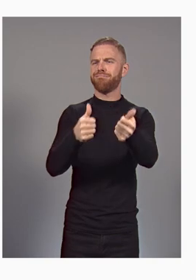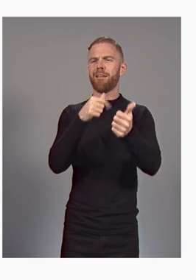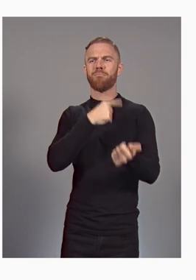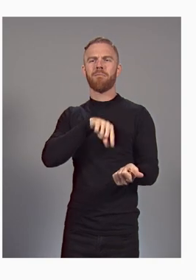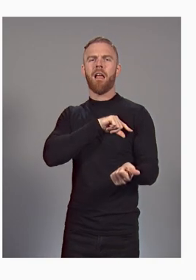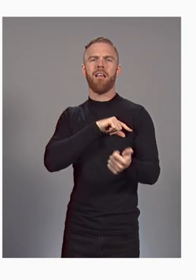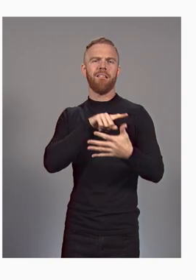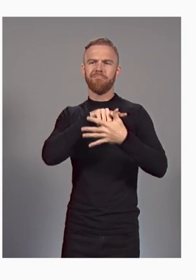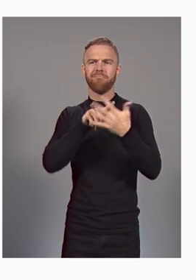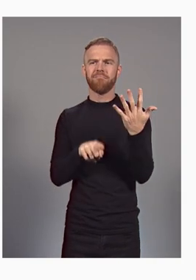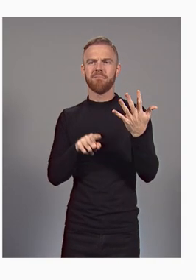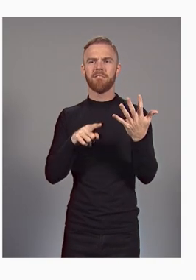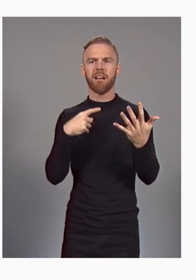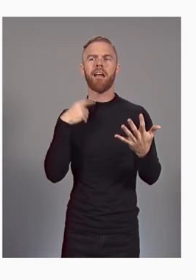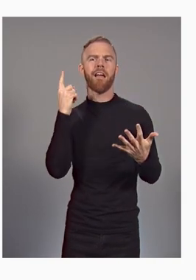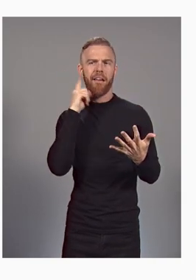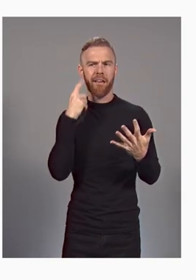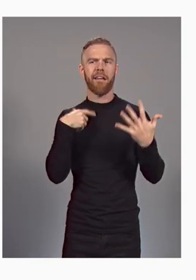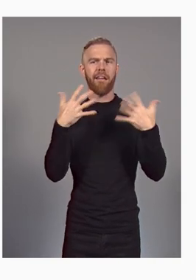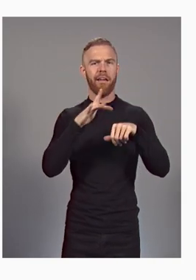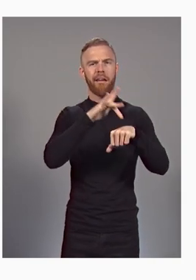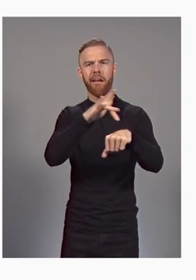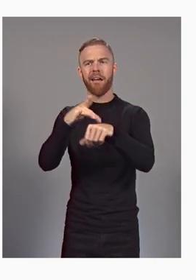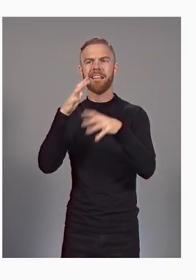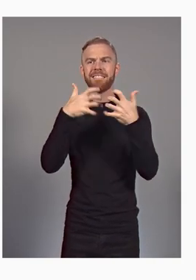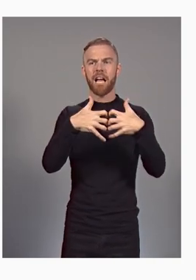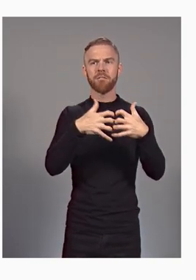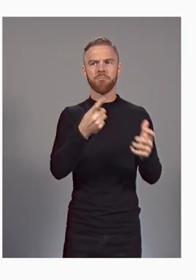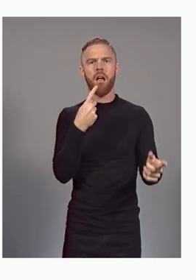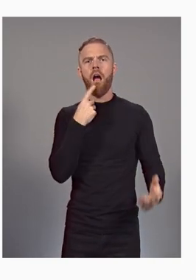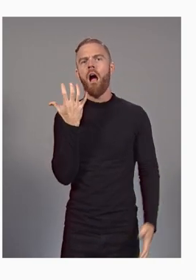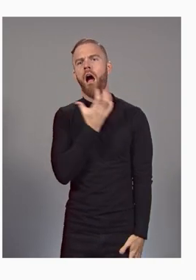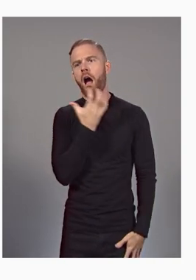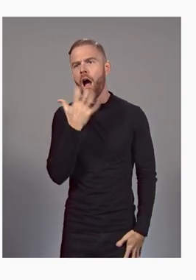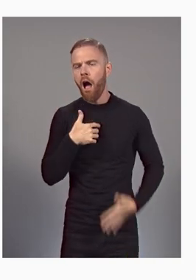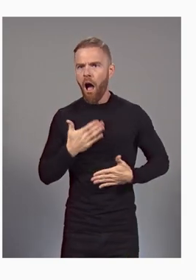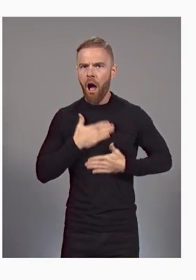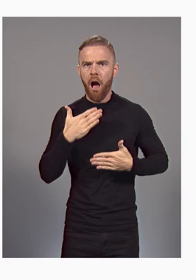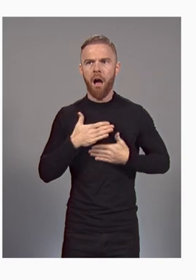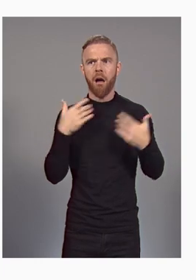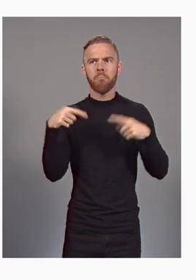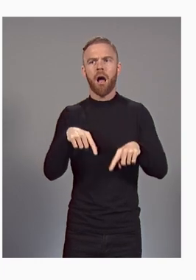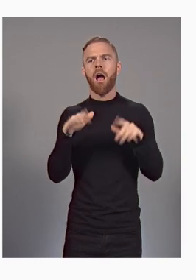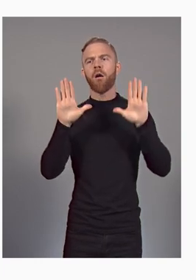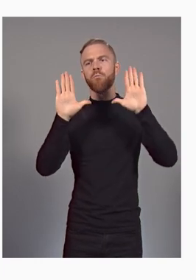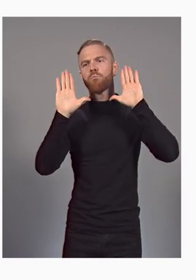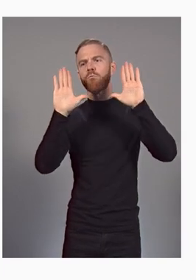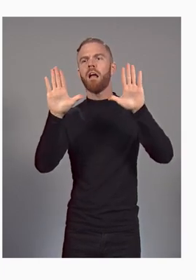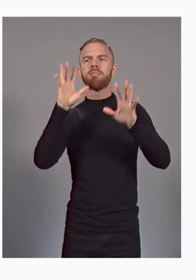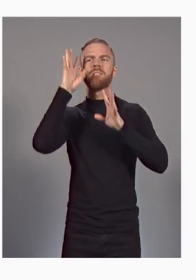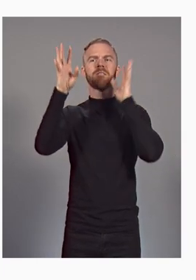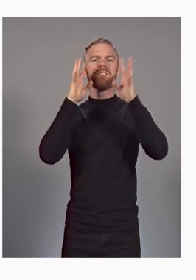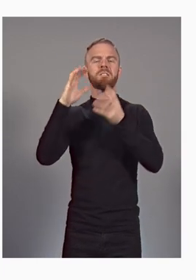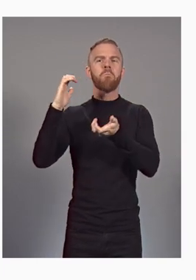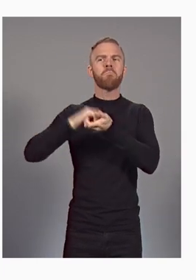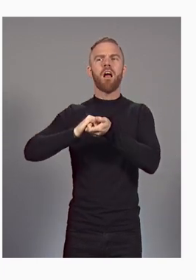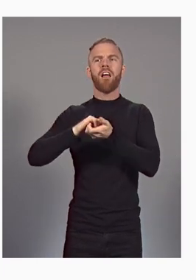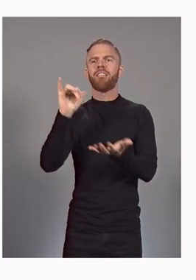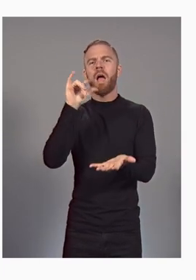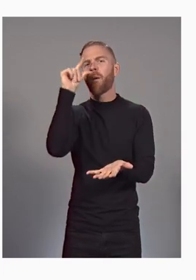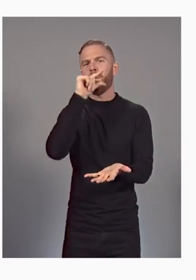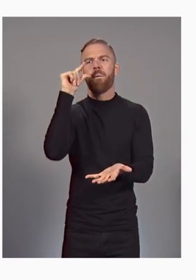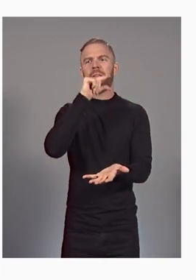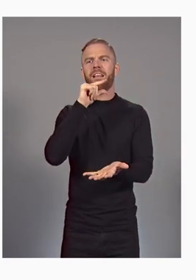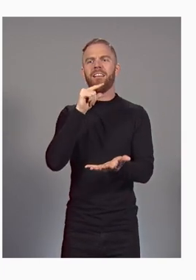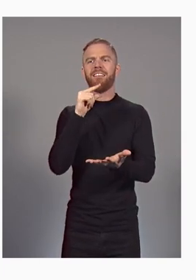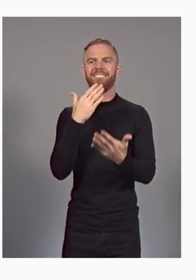the time when I go to our plants. We're glad to be on this journey with a great innovative partner like Google and Google Cloud. Thank you for having